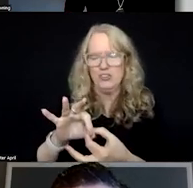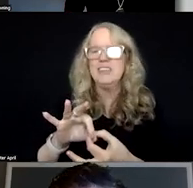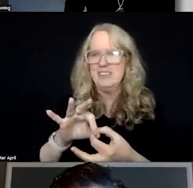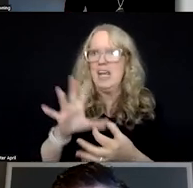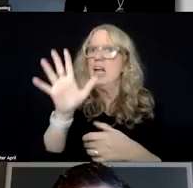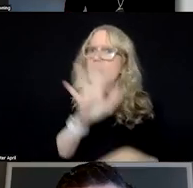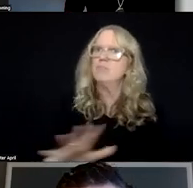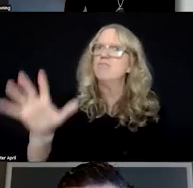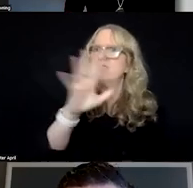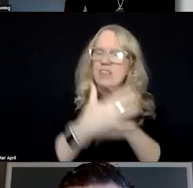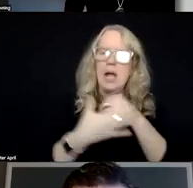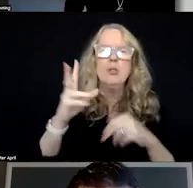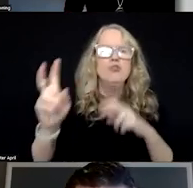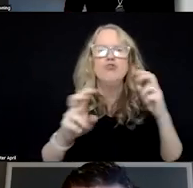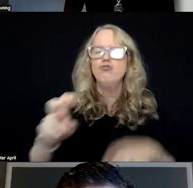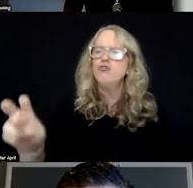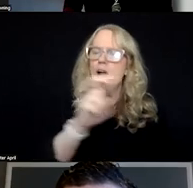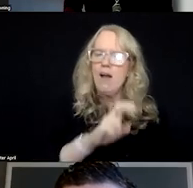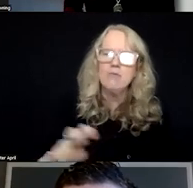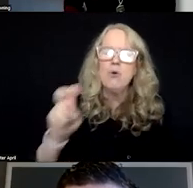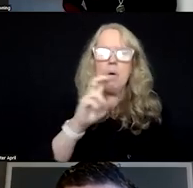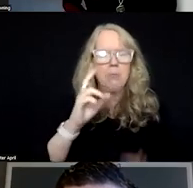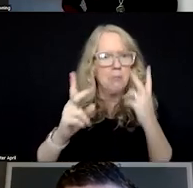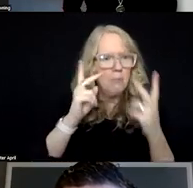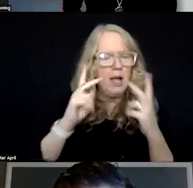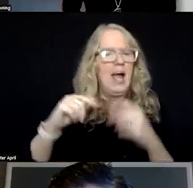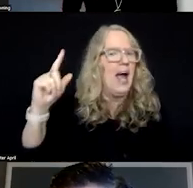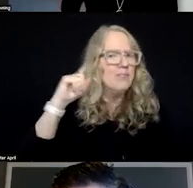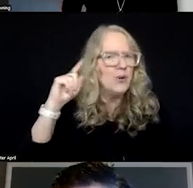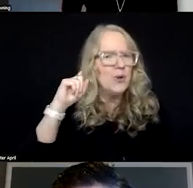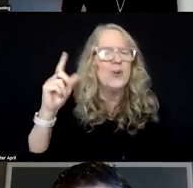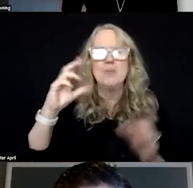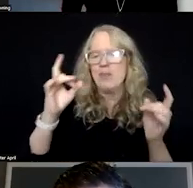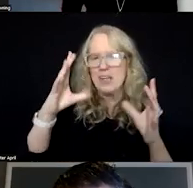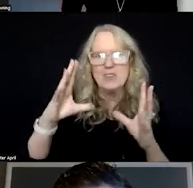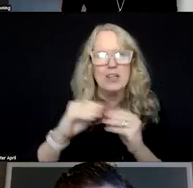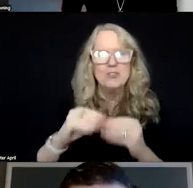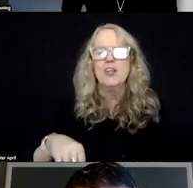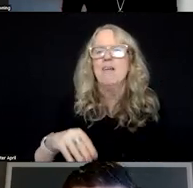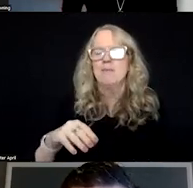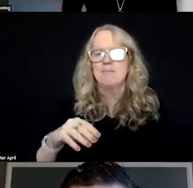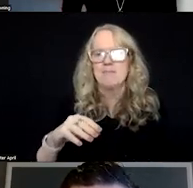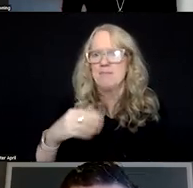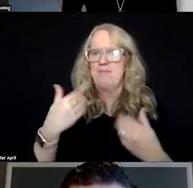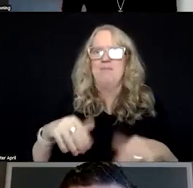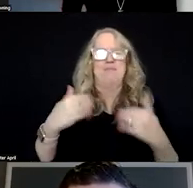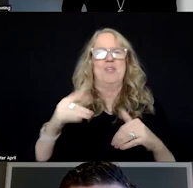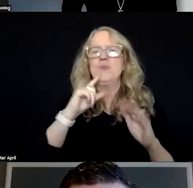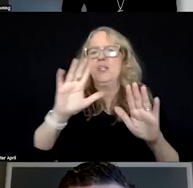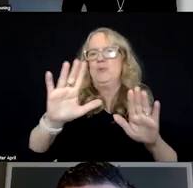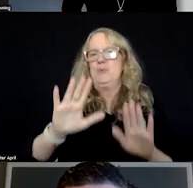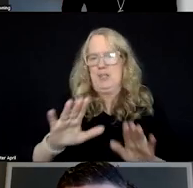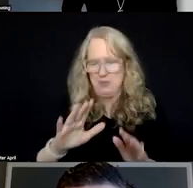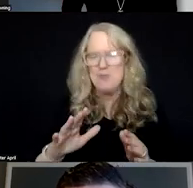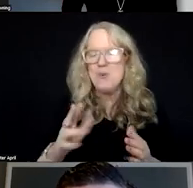the country traveling in this field. I've heard about the crisis jam and what a wonderful resource it